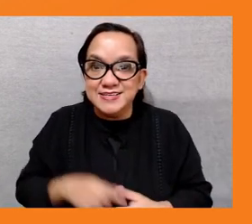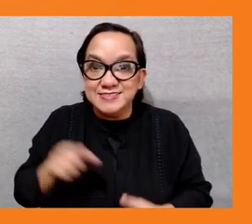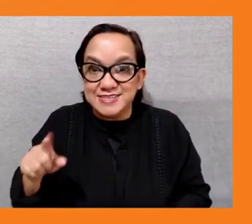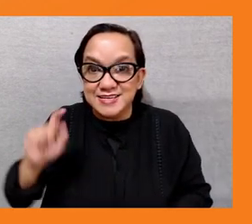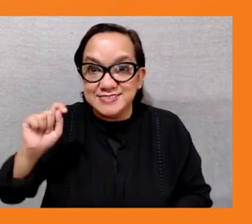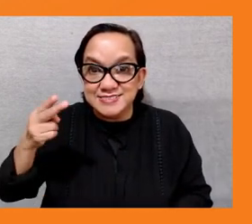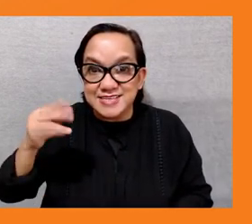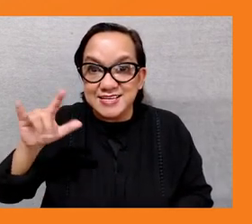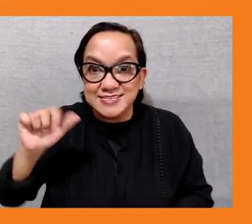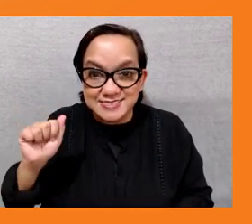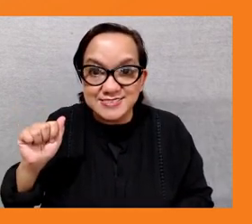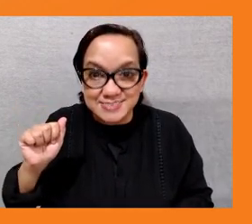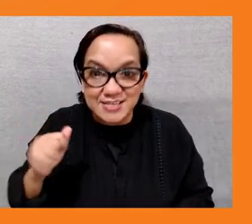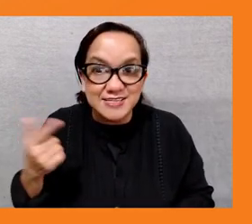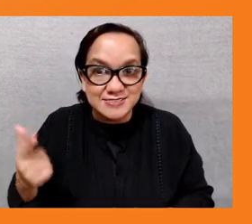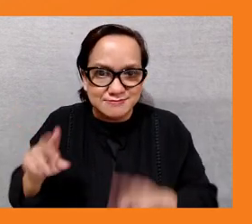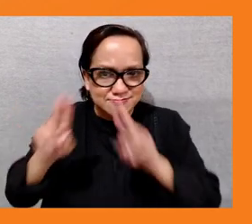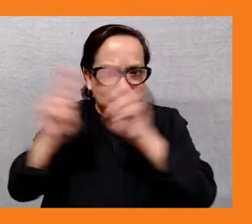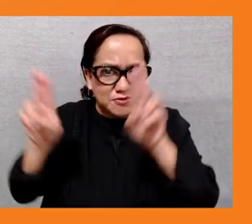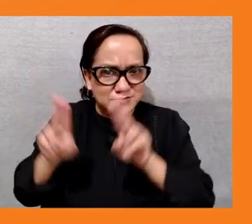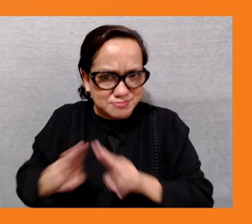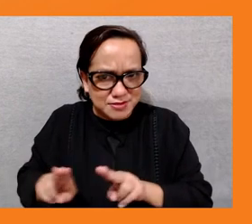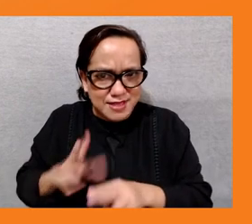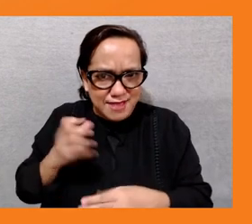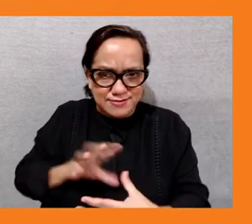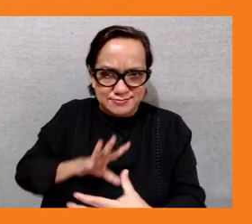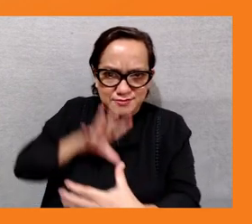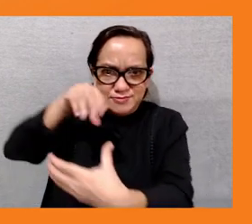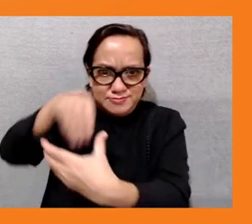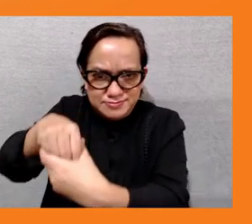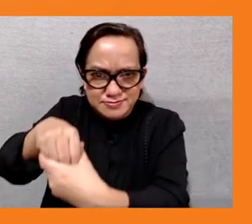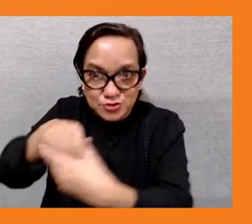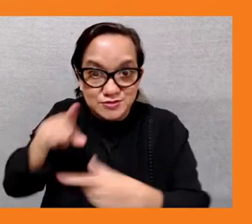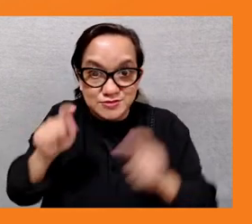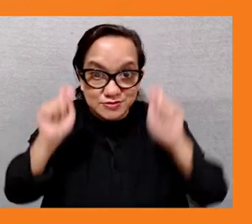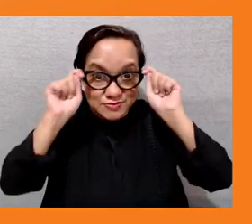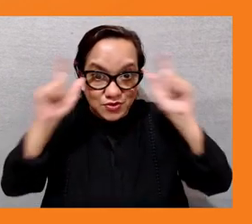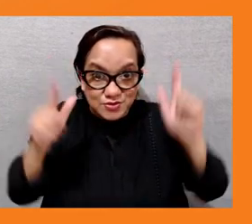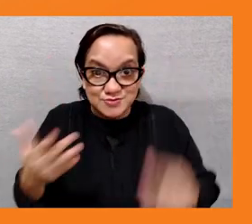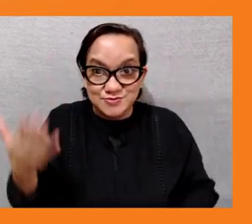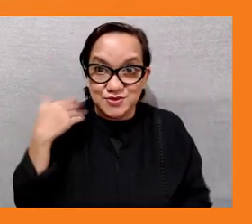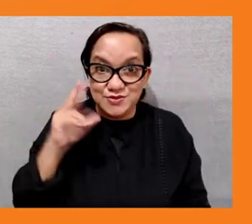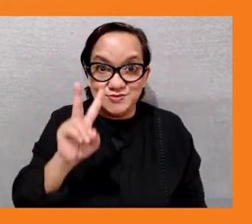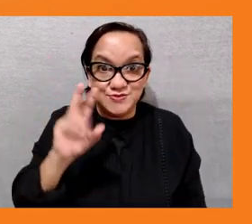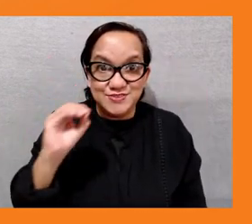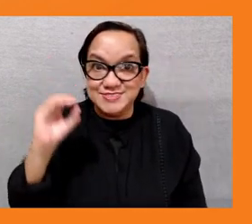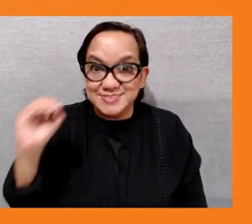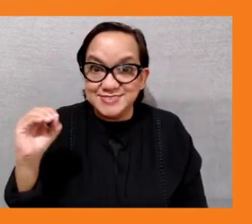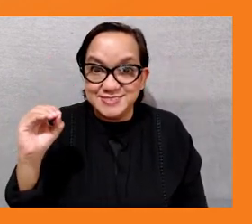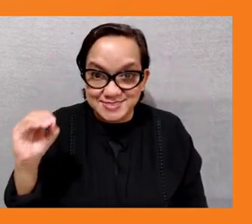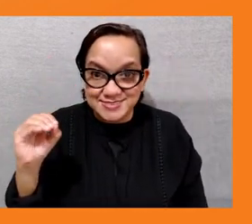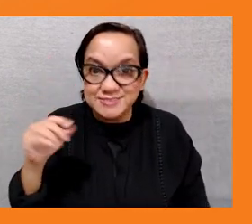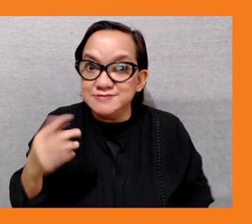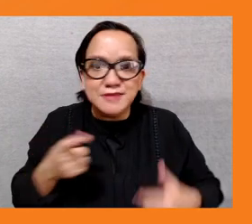working in timor-lessed since 2000 which has three country programs the first one gender equality and girls empowerment